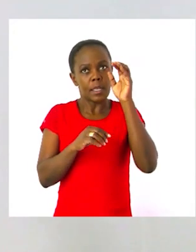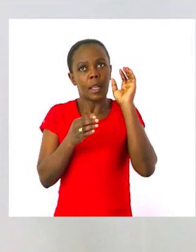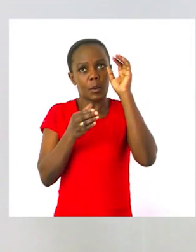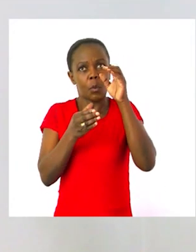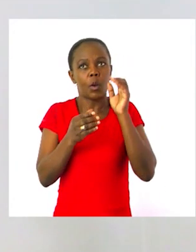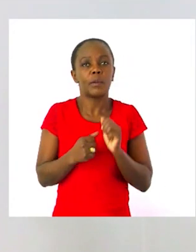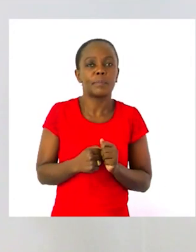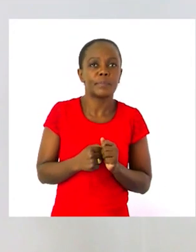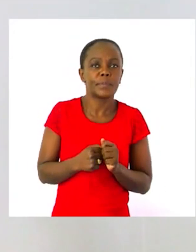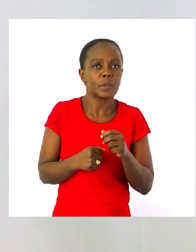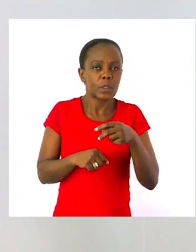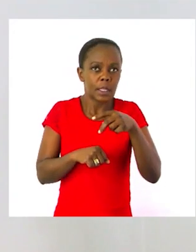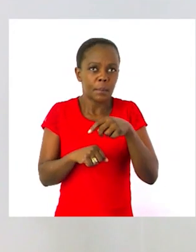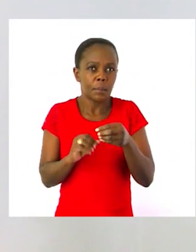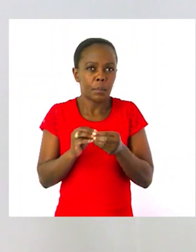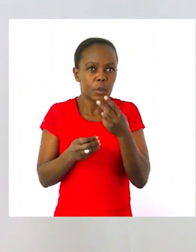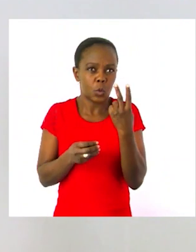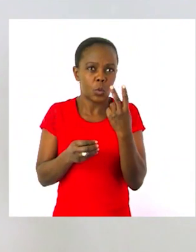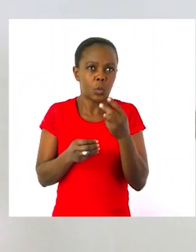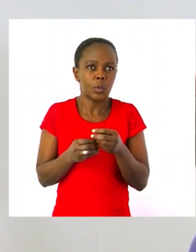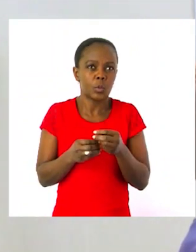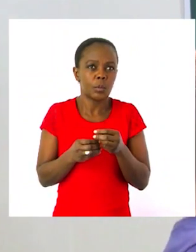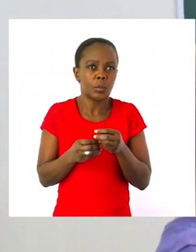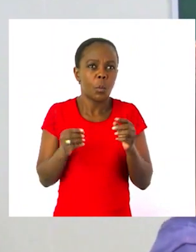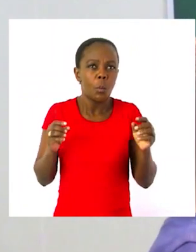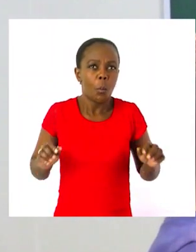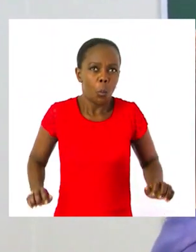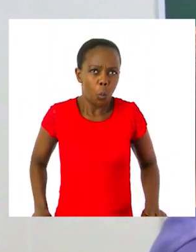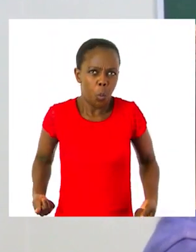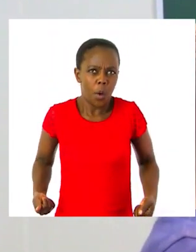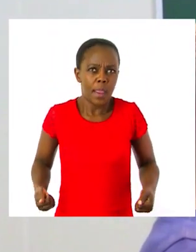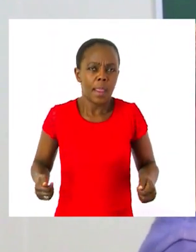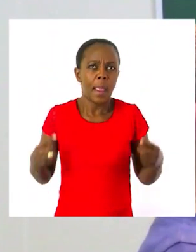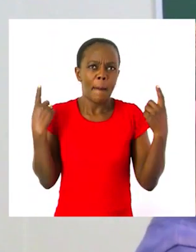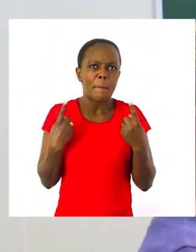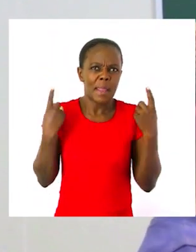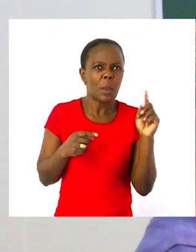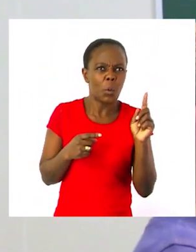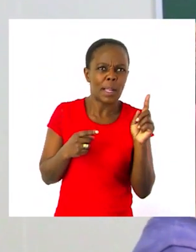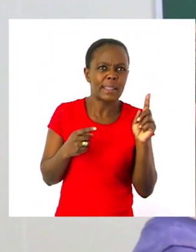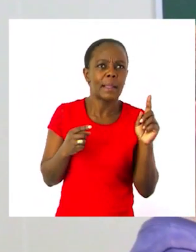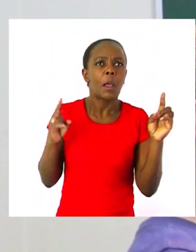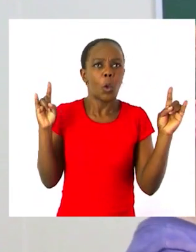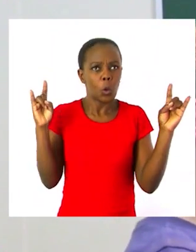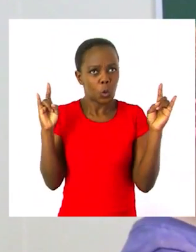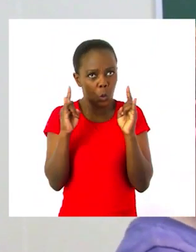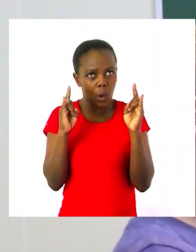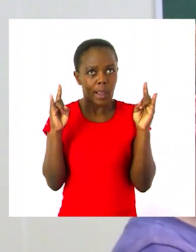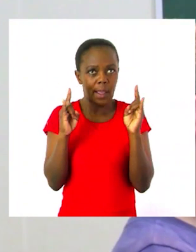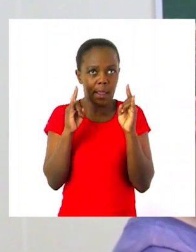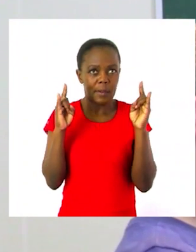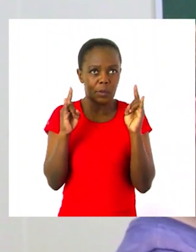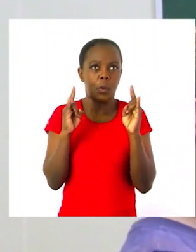Number two. On Tuesday, Pedro plays soccer. Yes. Well done. Pedro